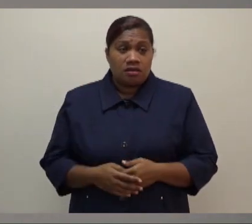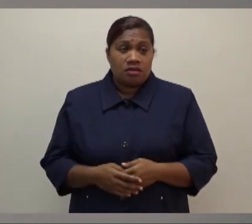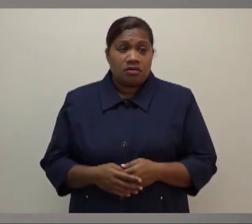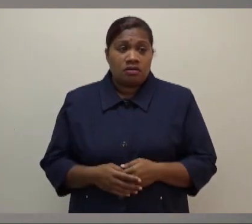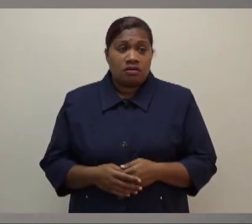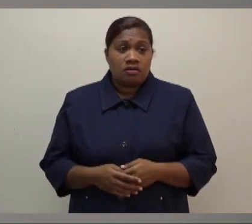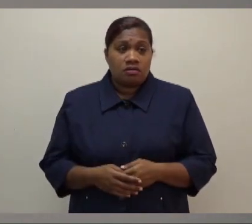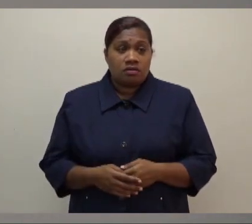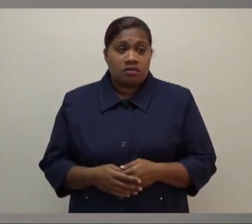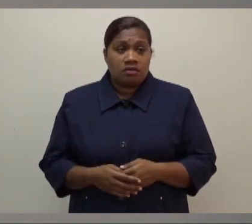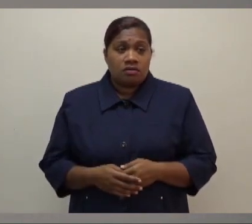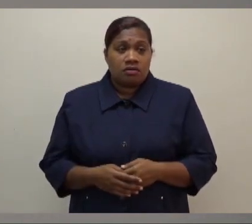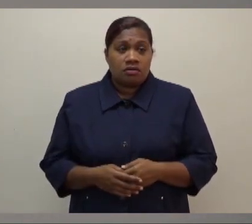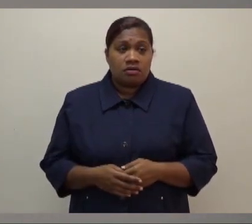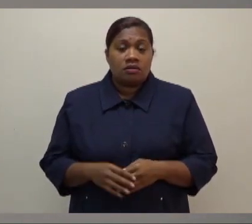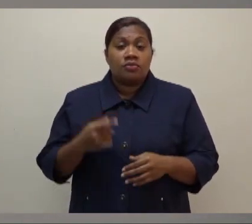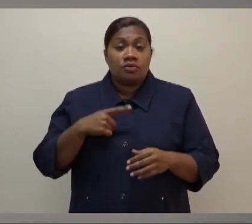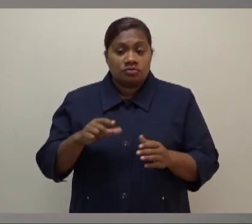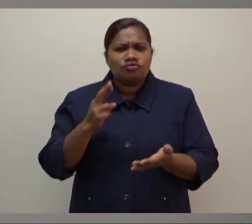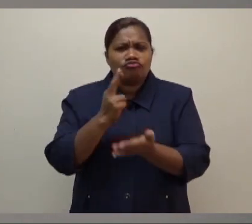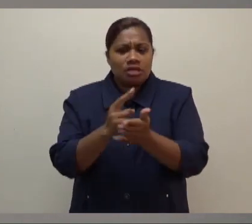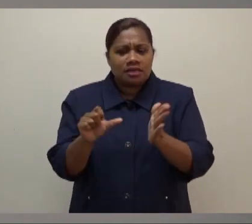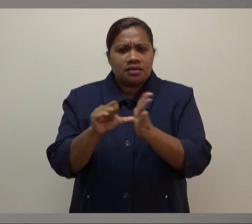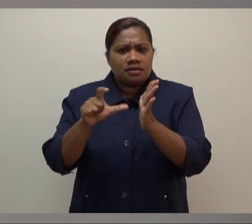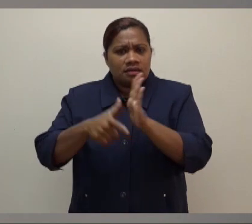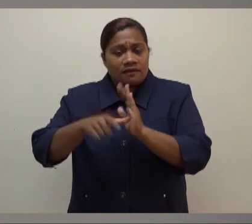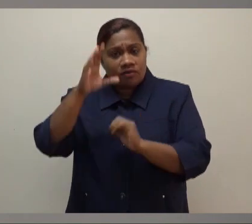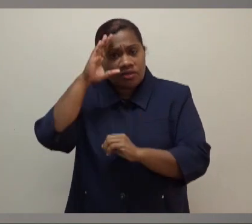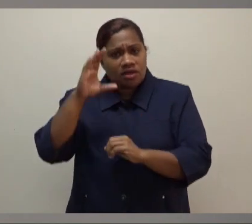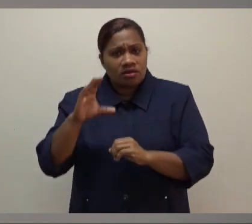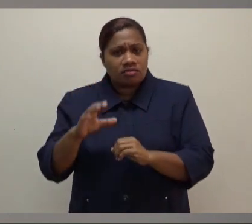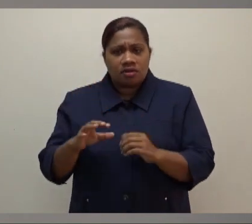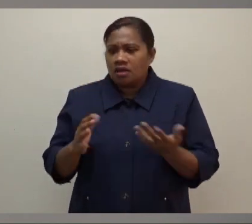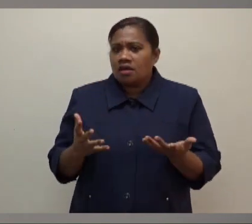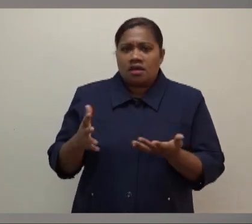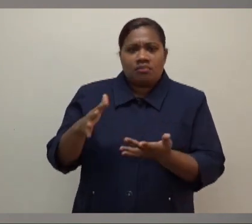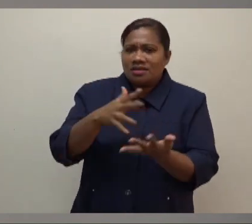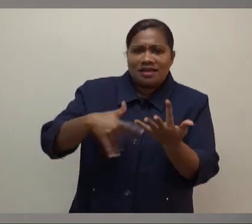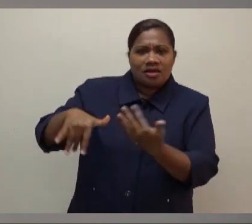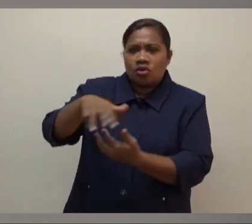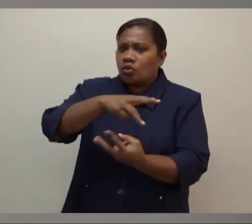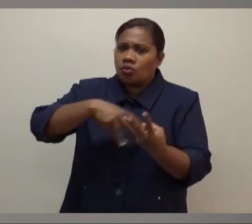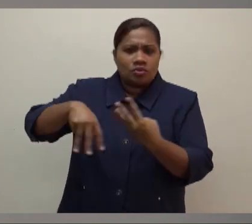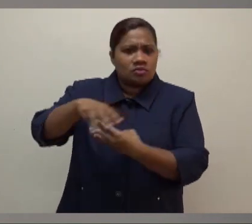was a really tough time for the country. We faced tougher times. Cyclone Winston was a lot tougher.